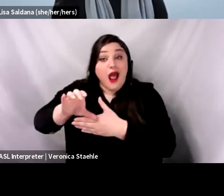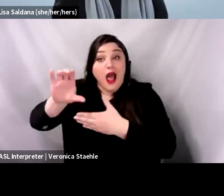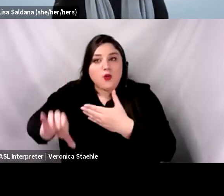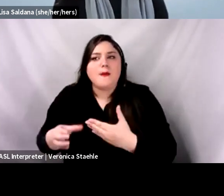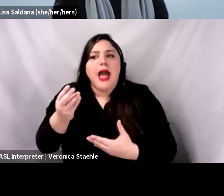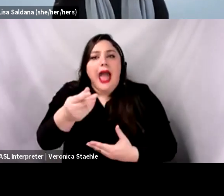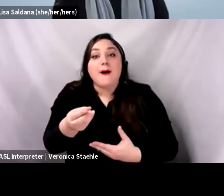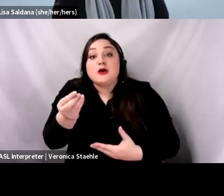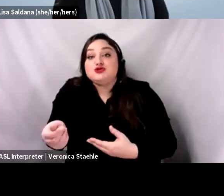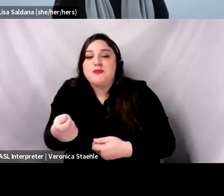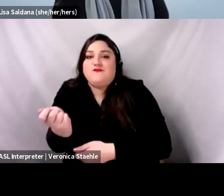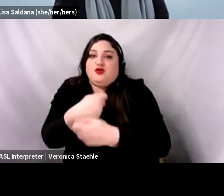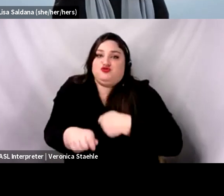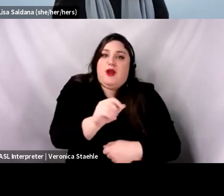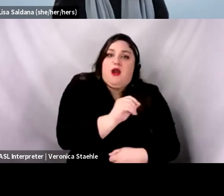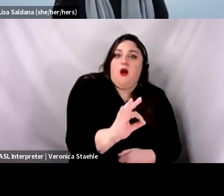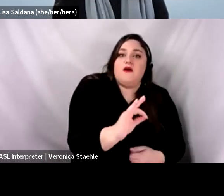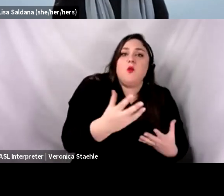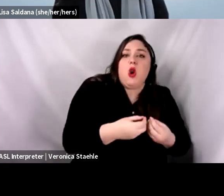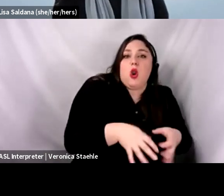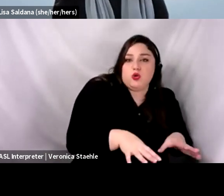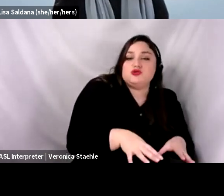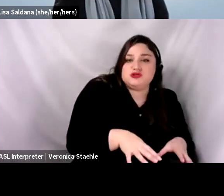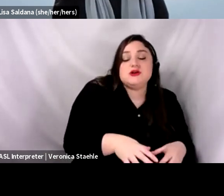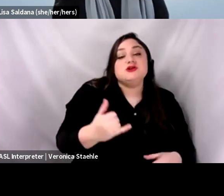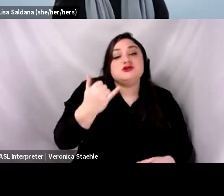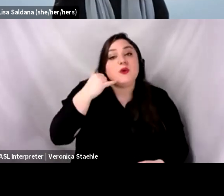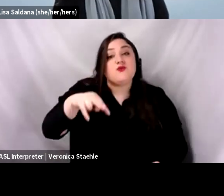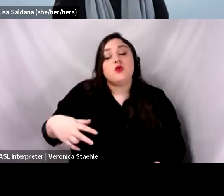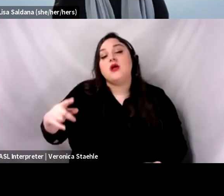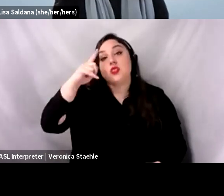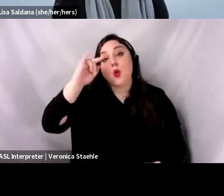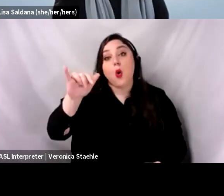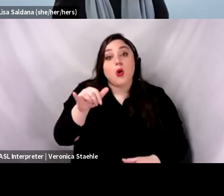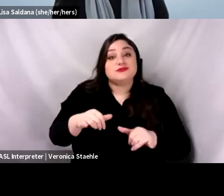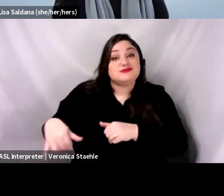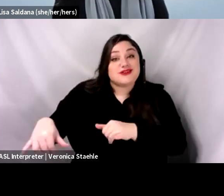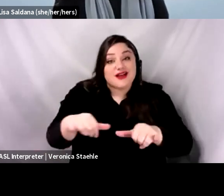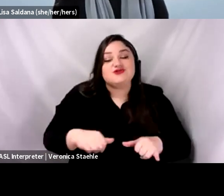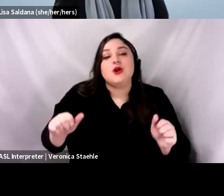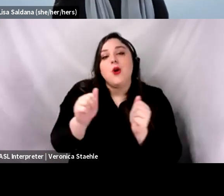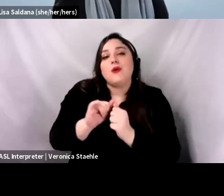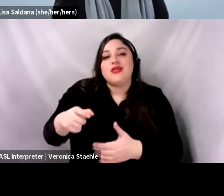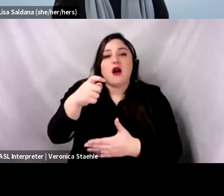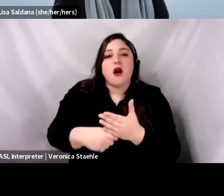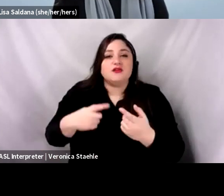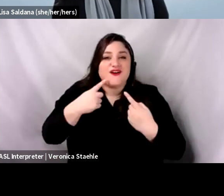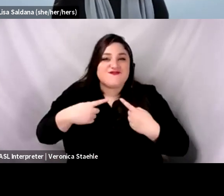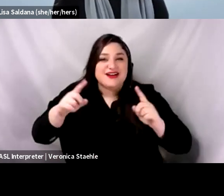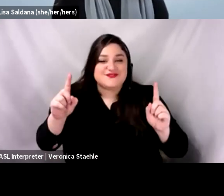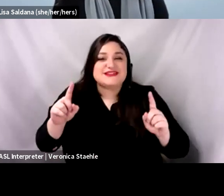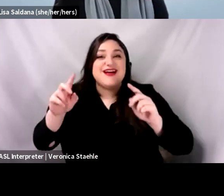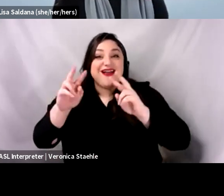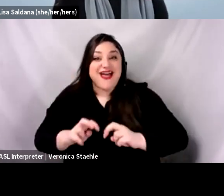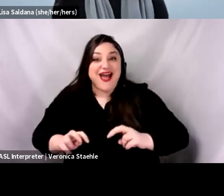if, you're talking about gold standard, uh, you know, consulting the, the guidebooks on cost effectiveness, cost effectiveness analysis